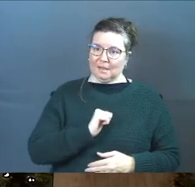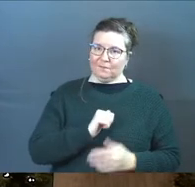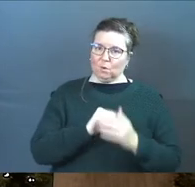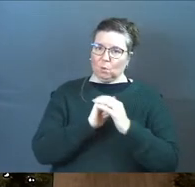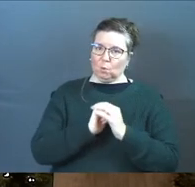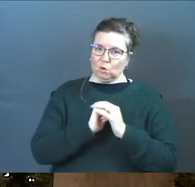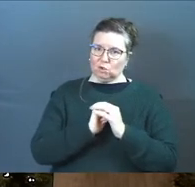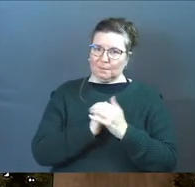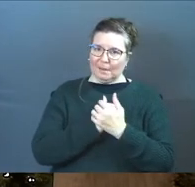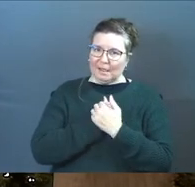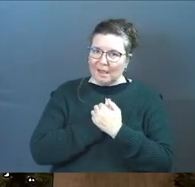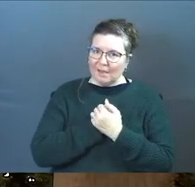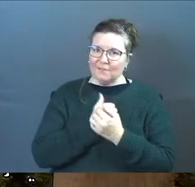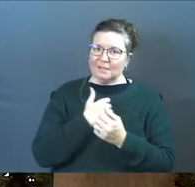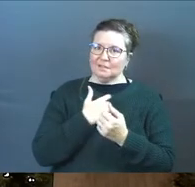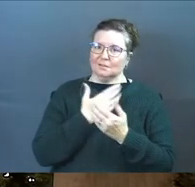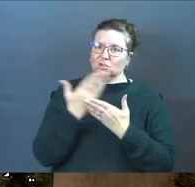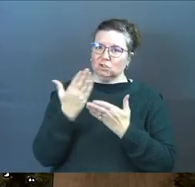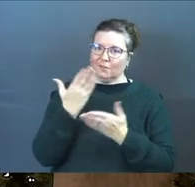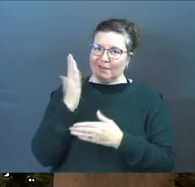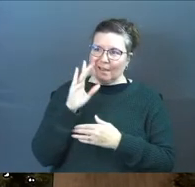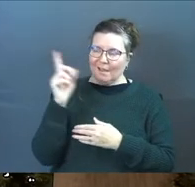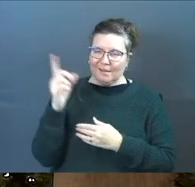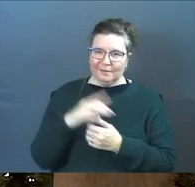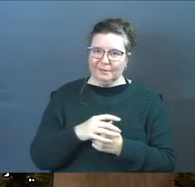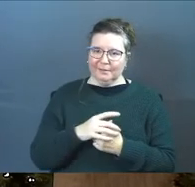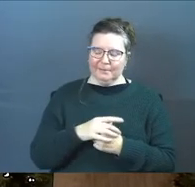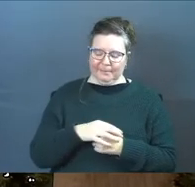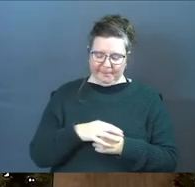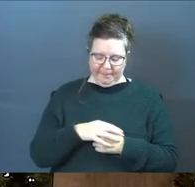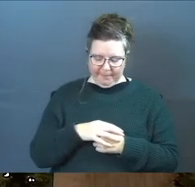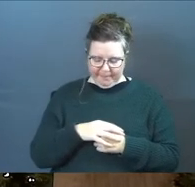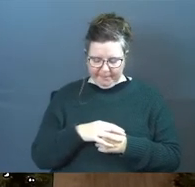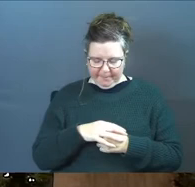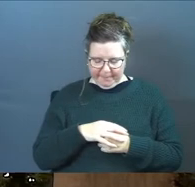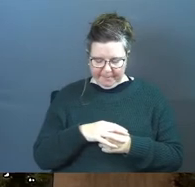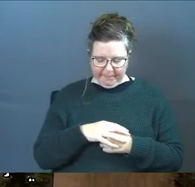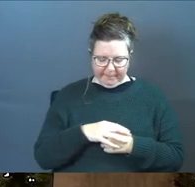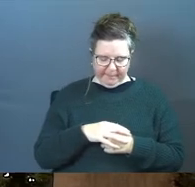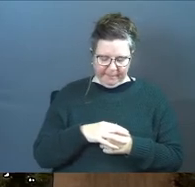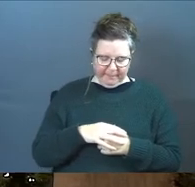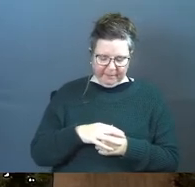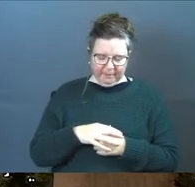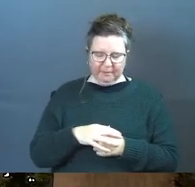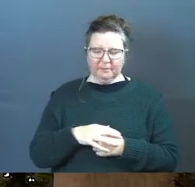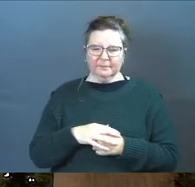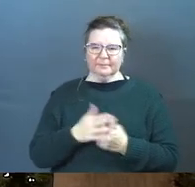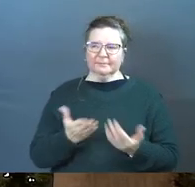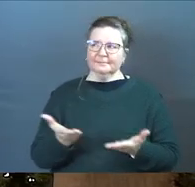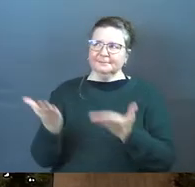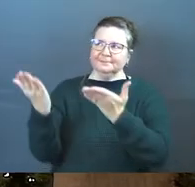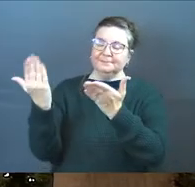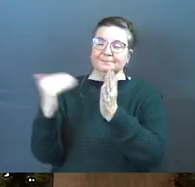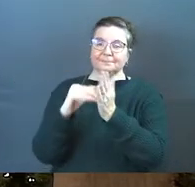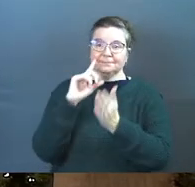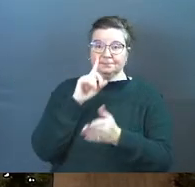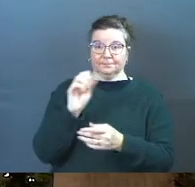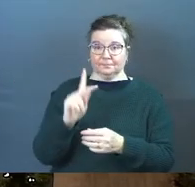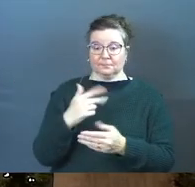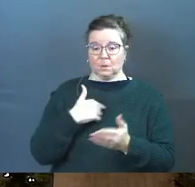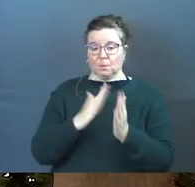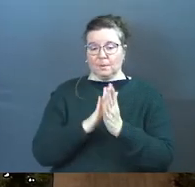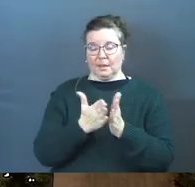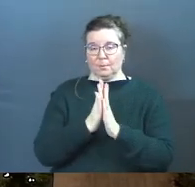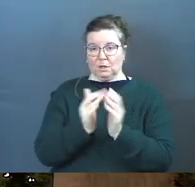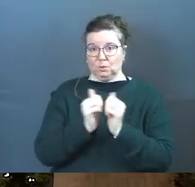worshiping loving serving God and so we're gonna hold that out again for you okay and